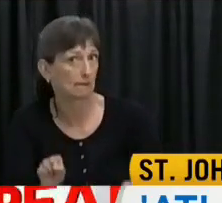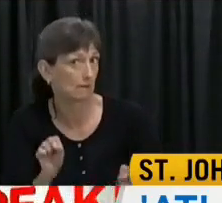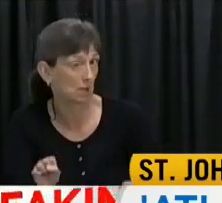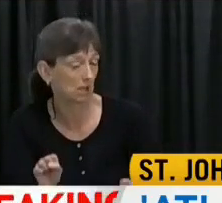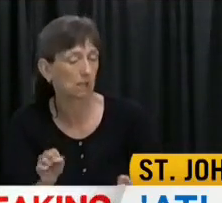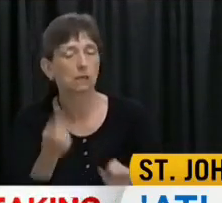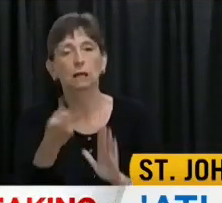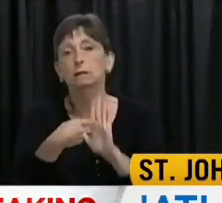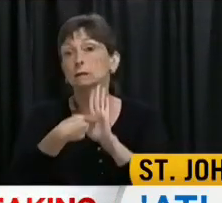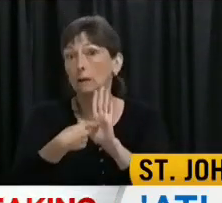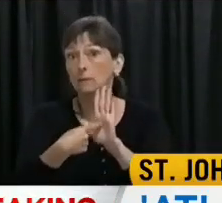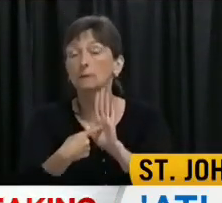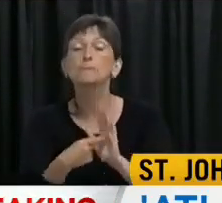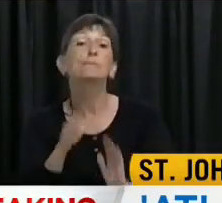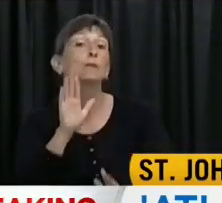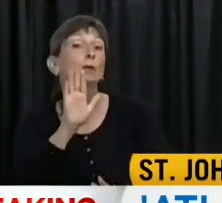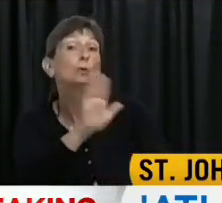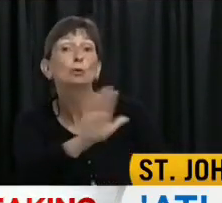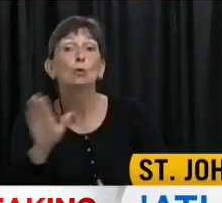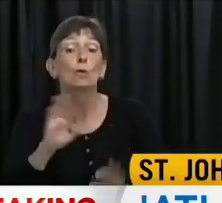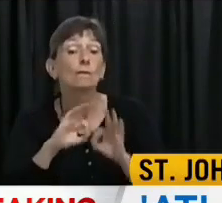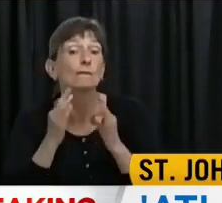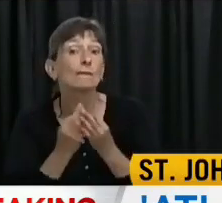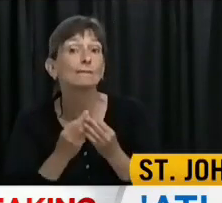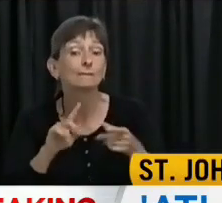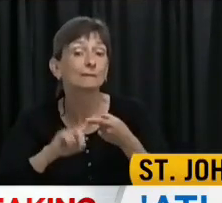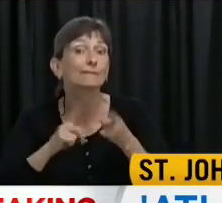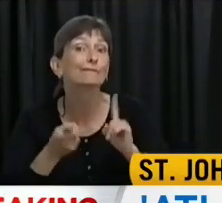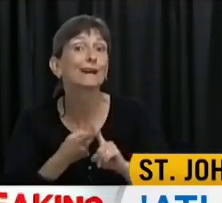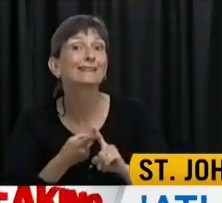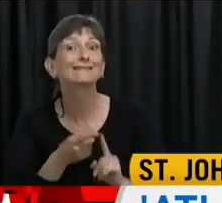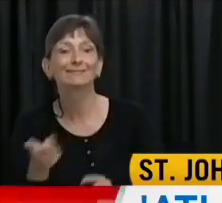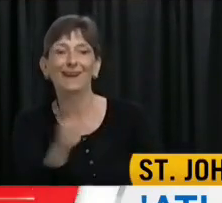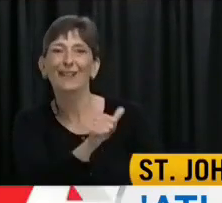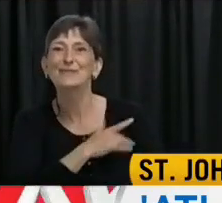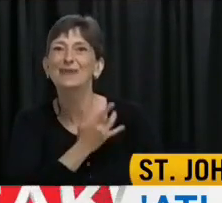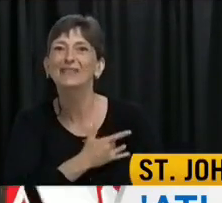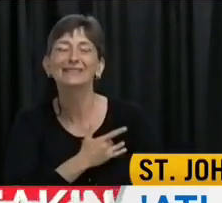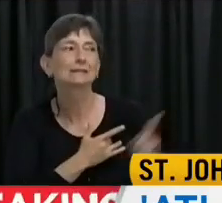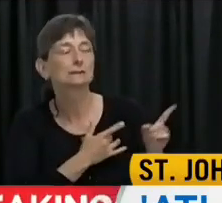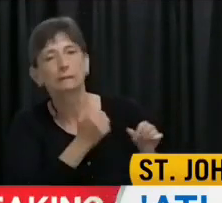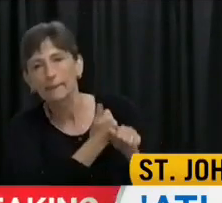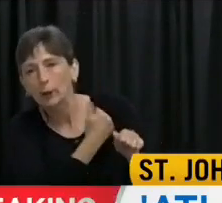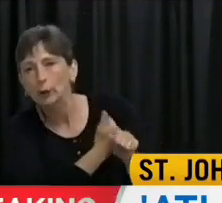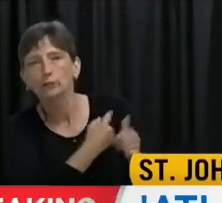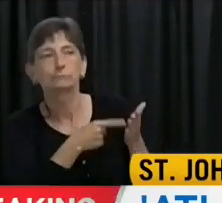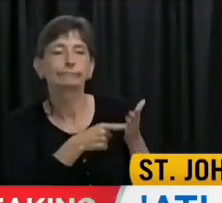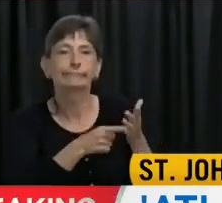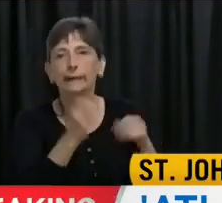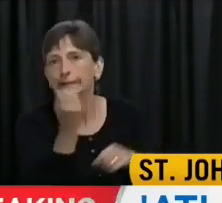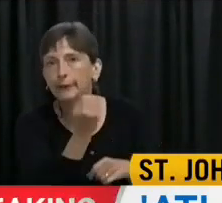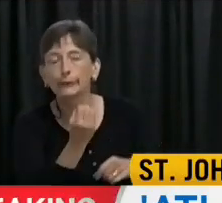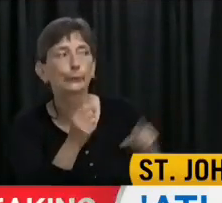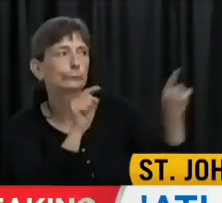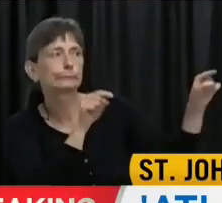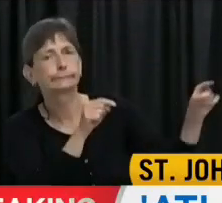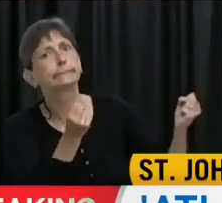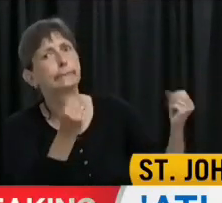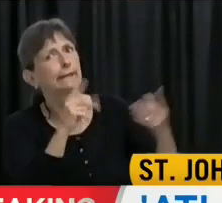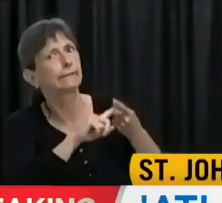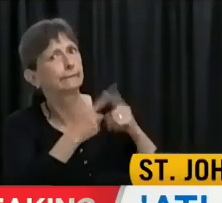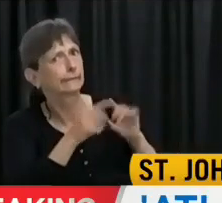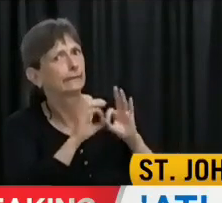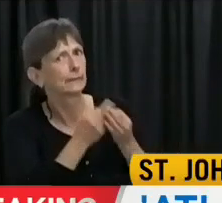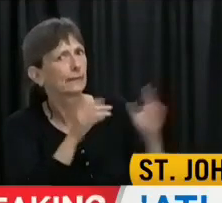example, if those of you who have family and friends who are waiting to visit from another Canadian province, like Alberta and Ontario, where we have many